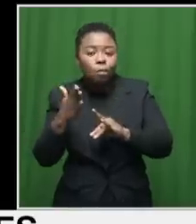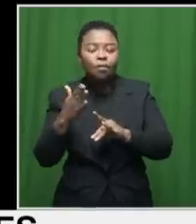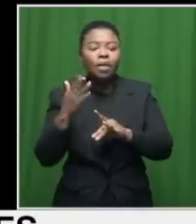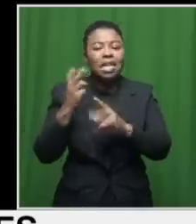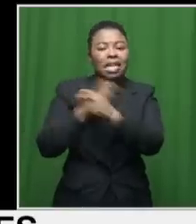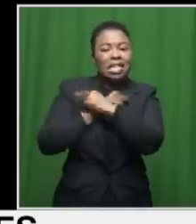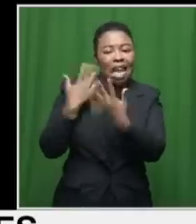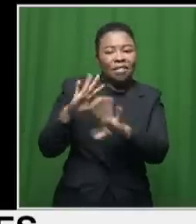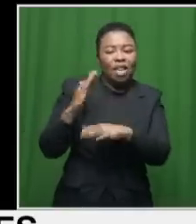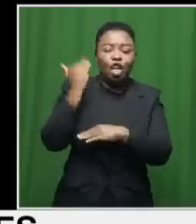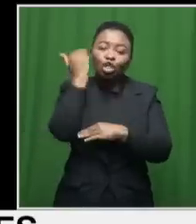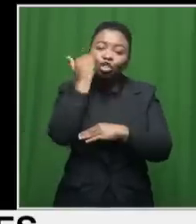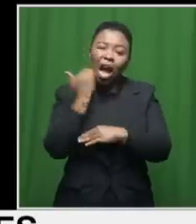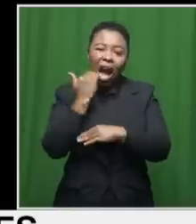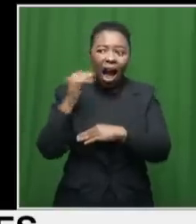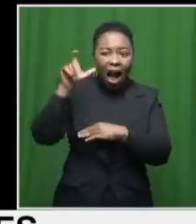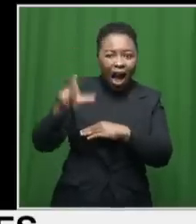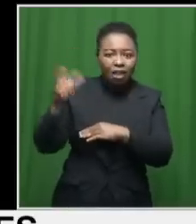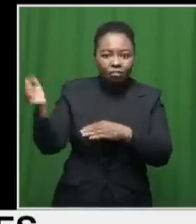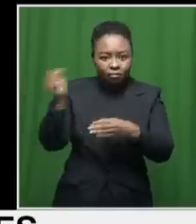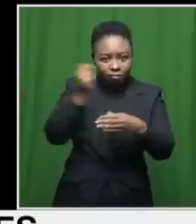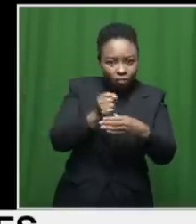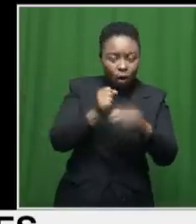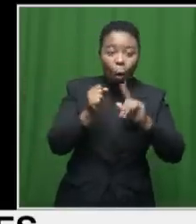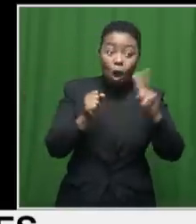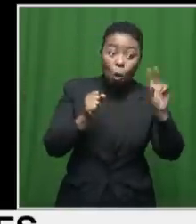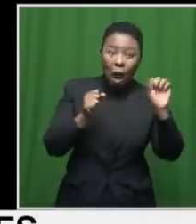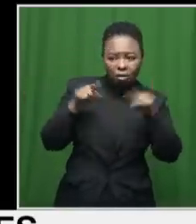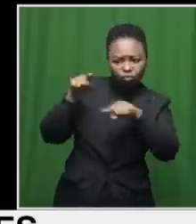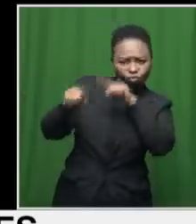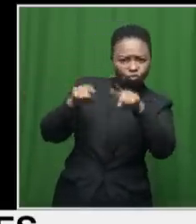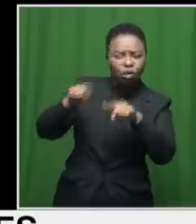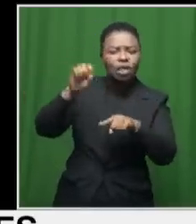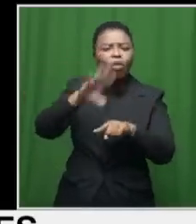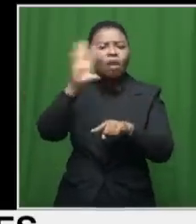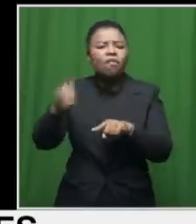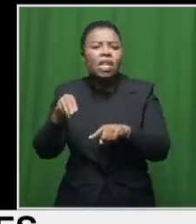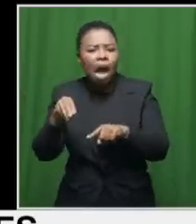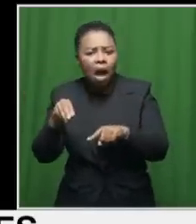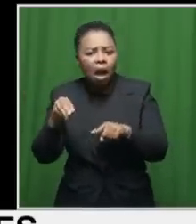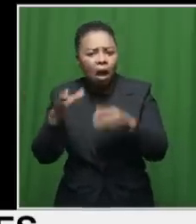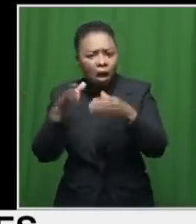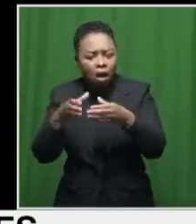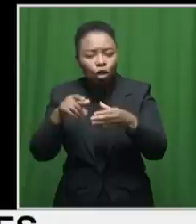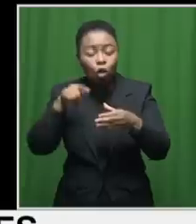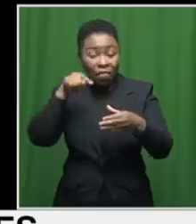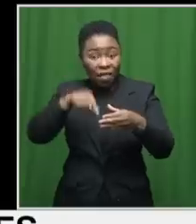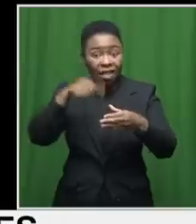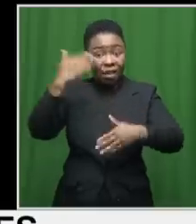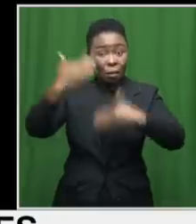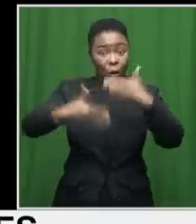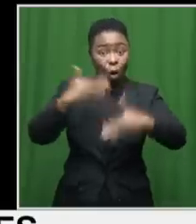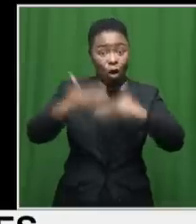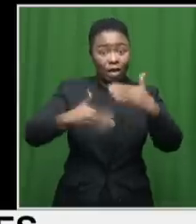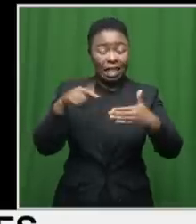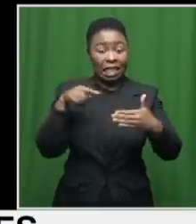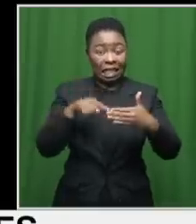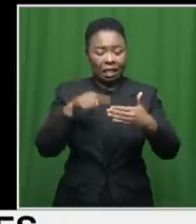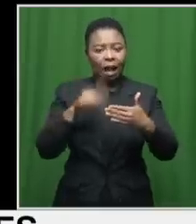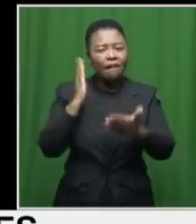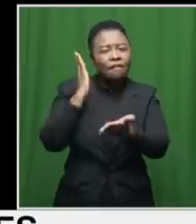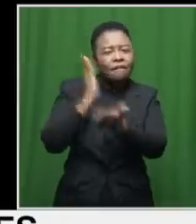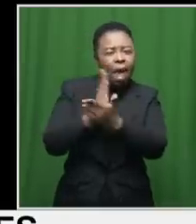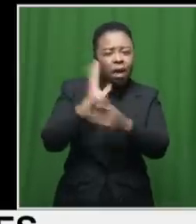the allegations made by the U.S. Ambassador to South Africa. This process will allow for facts to be